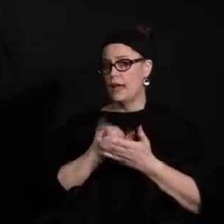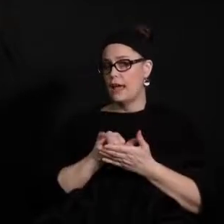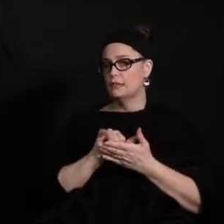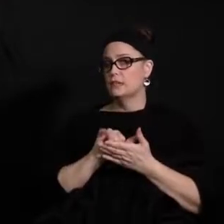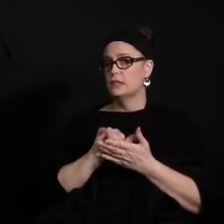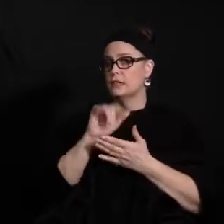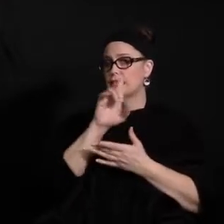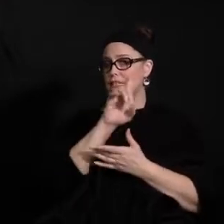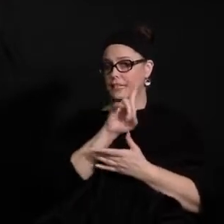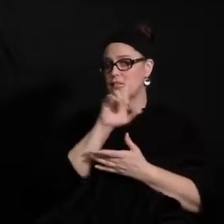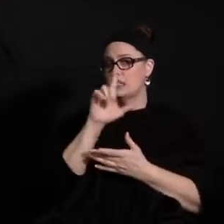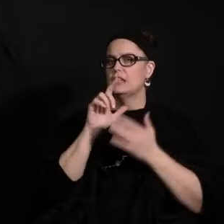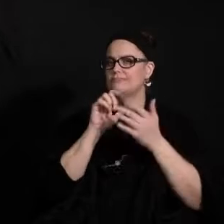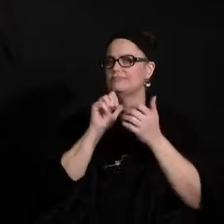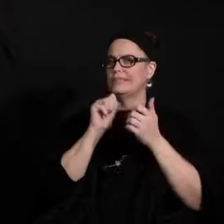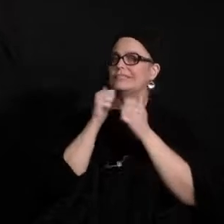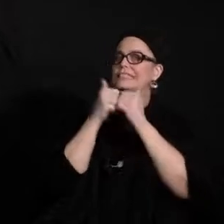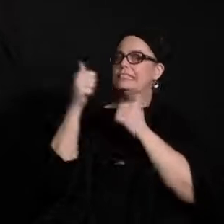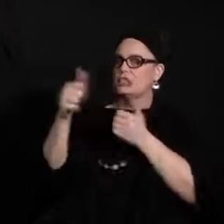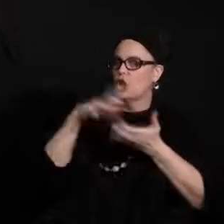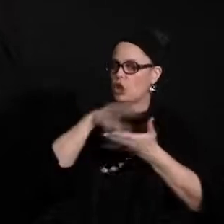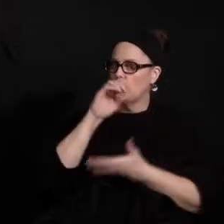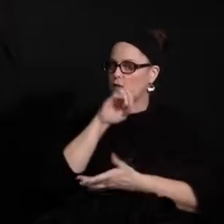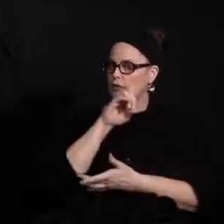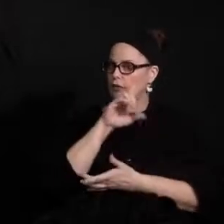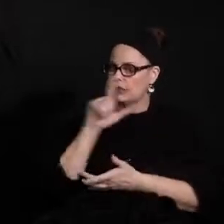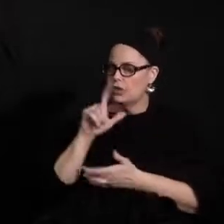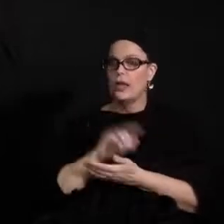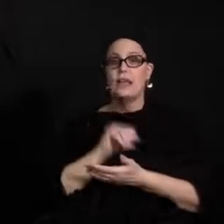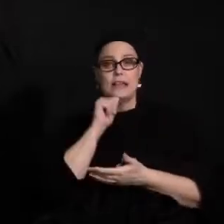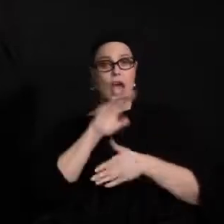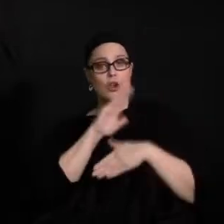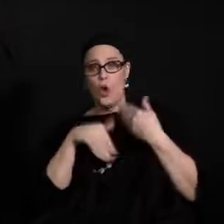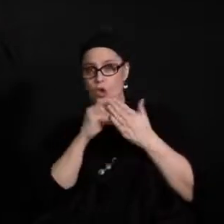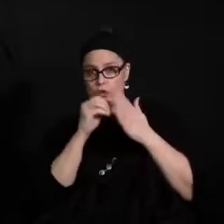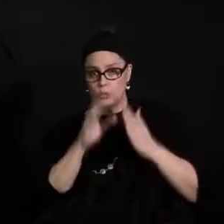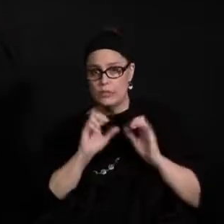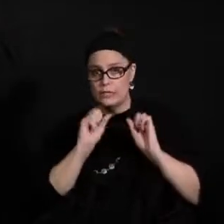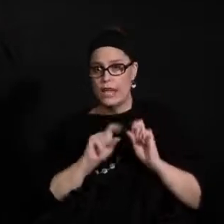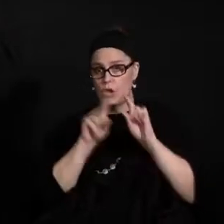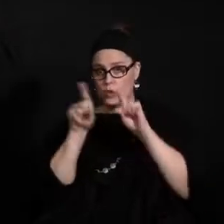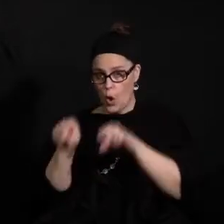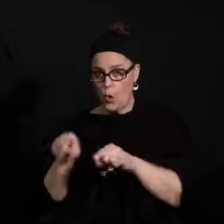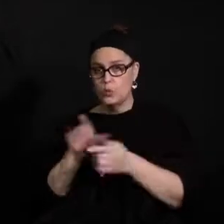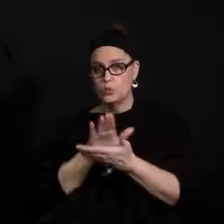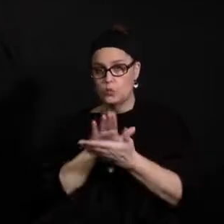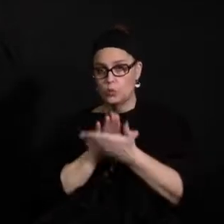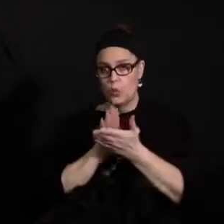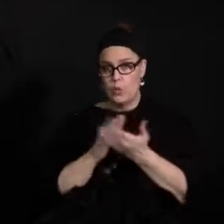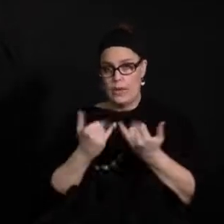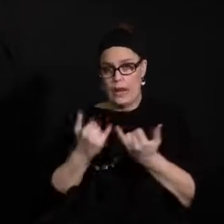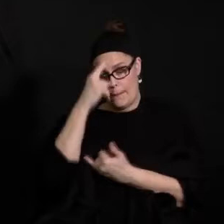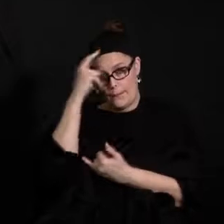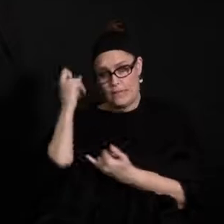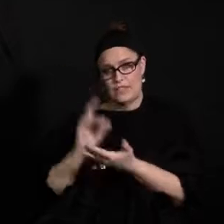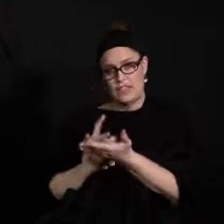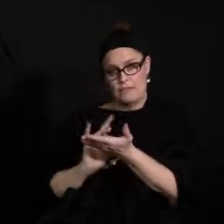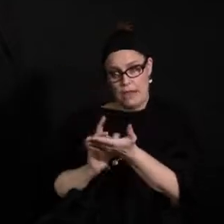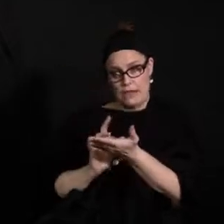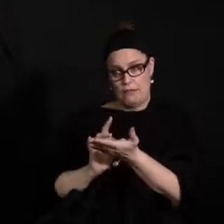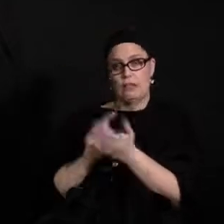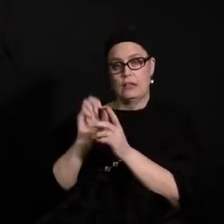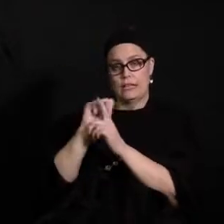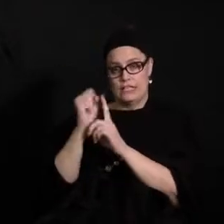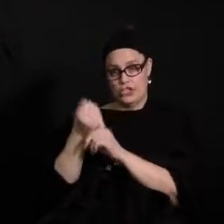learning for students? Not all students can choose to go in person because of, because of a medical condition that makes them vulnerable to COVID.